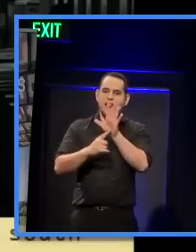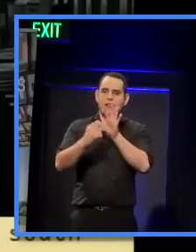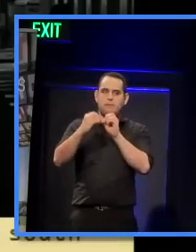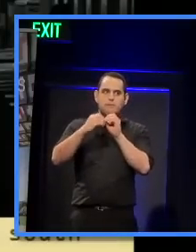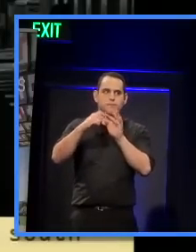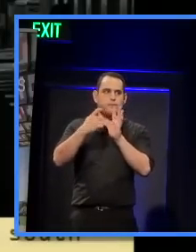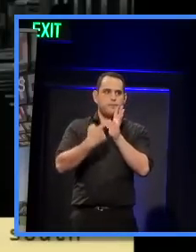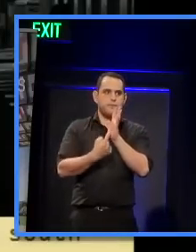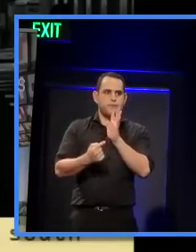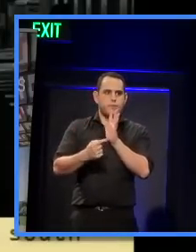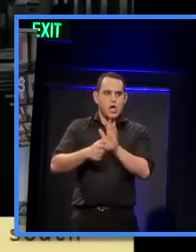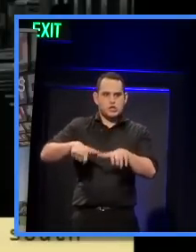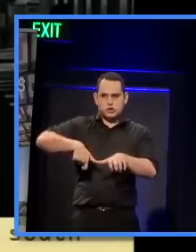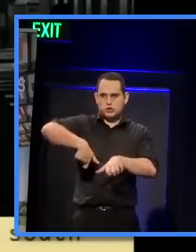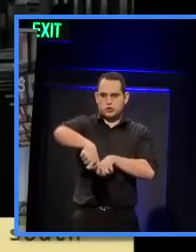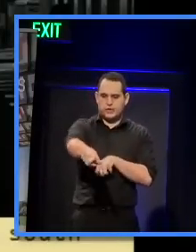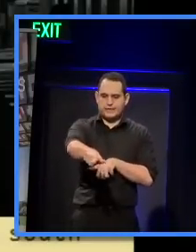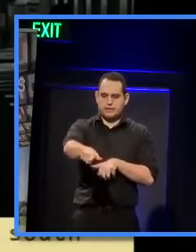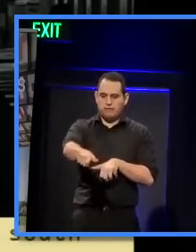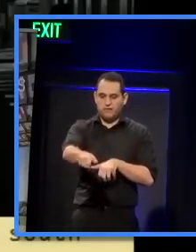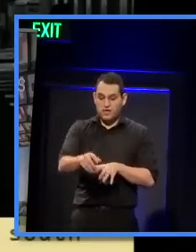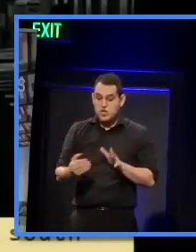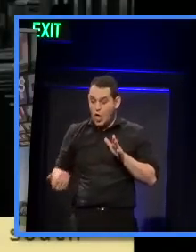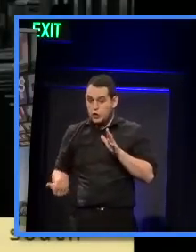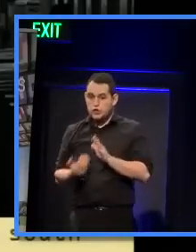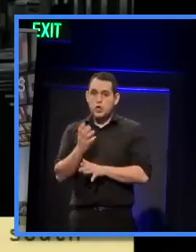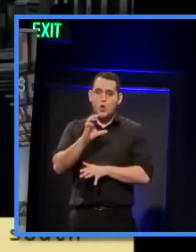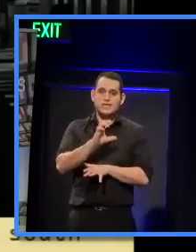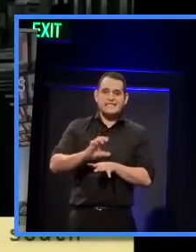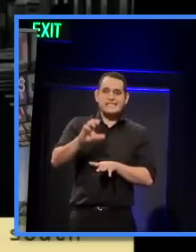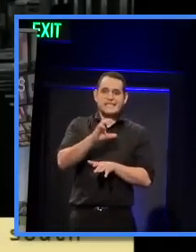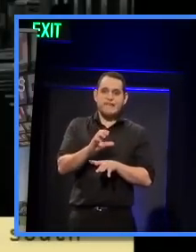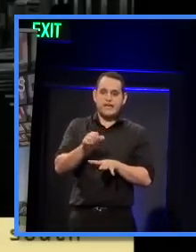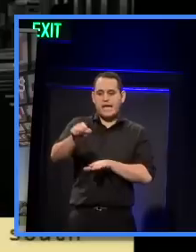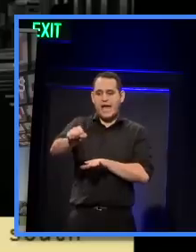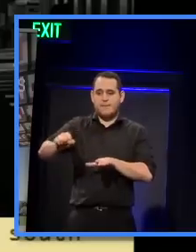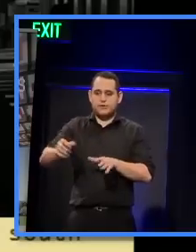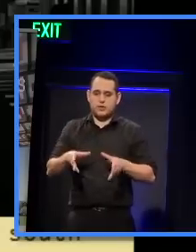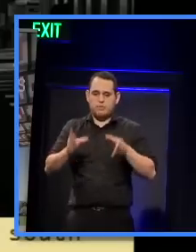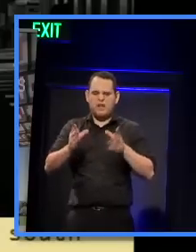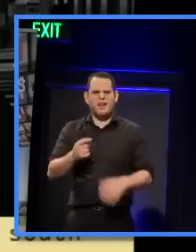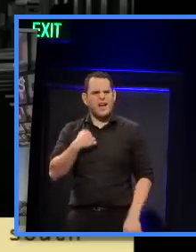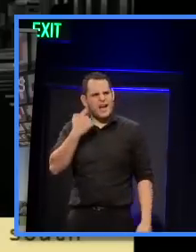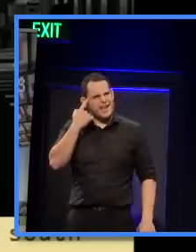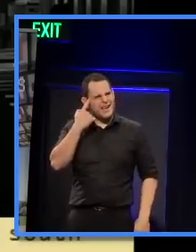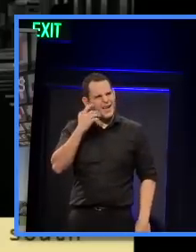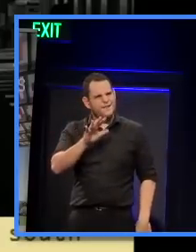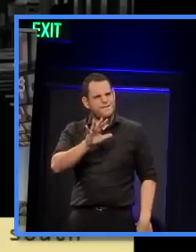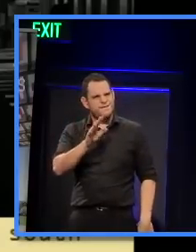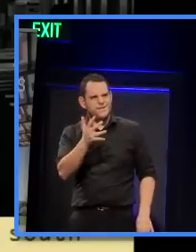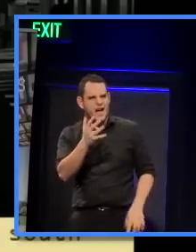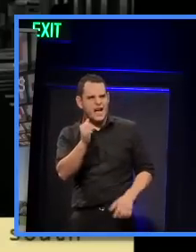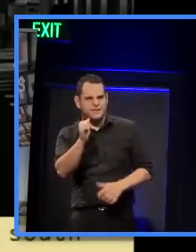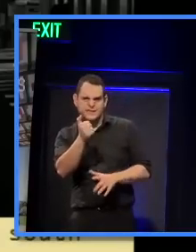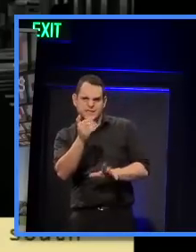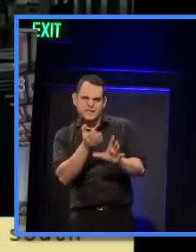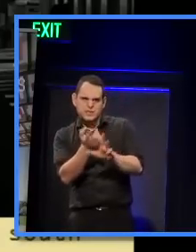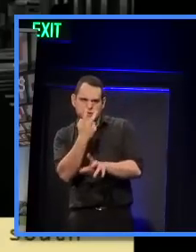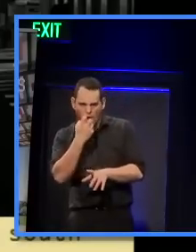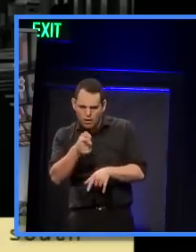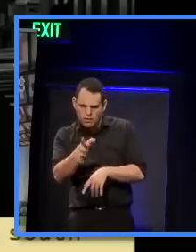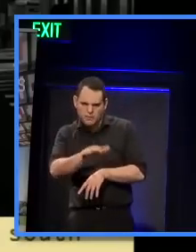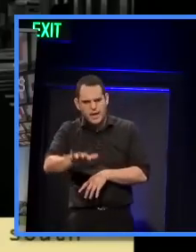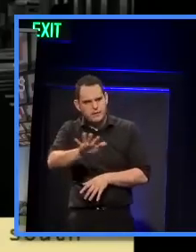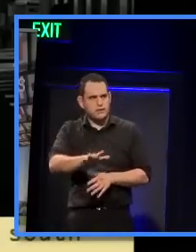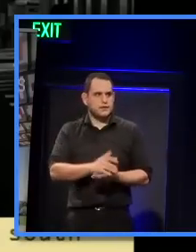facing towards the then quite new civic administration building, would have been only about, you know, five or six years old then. But you